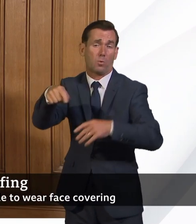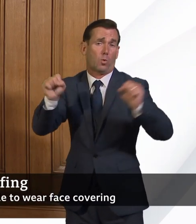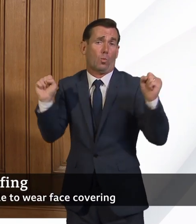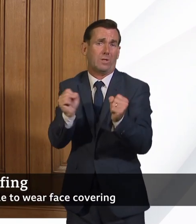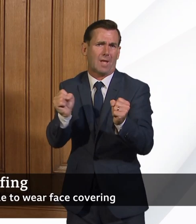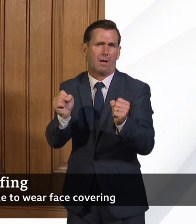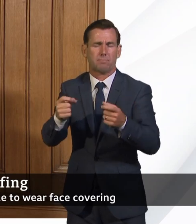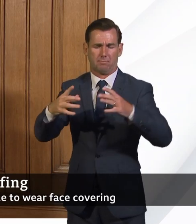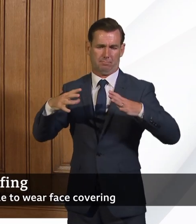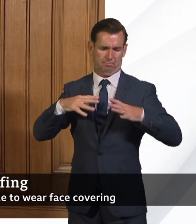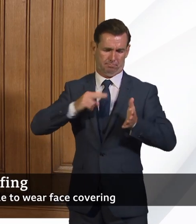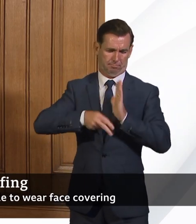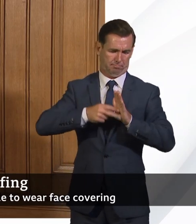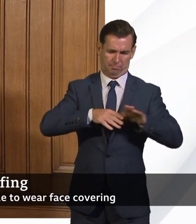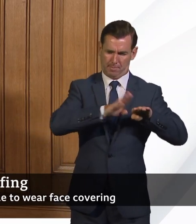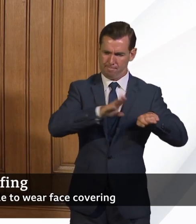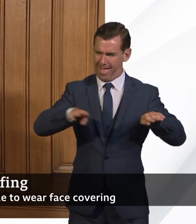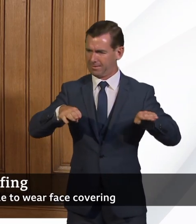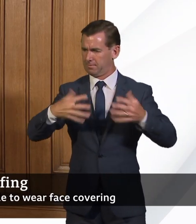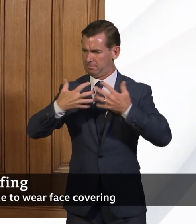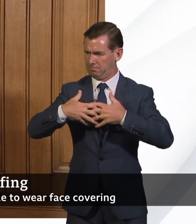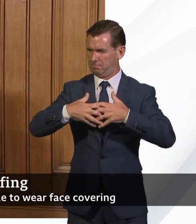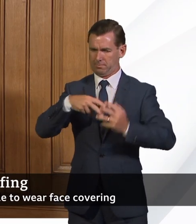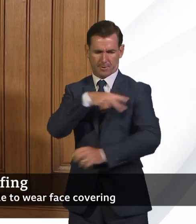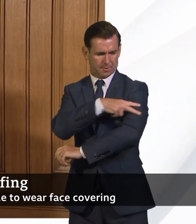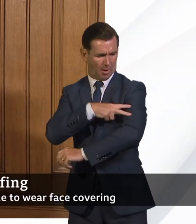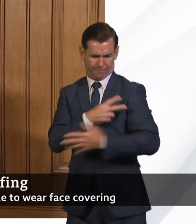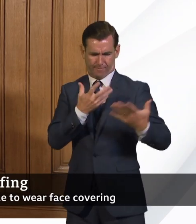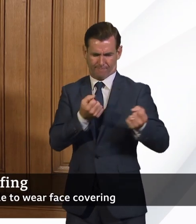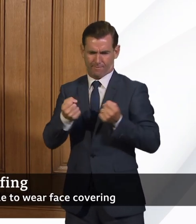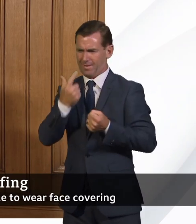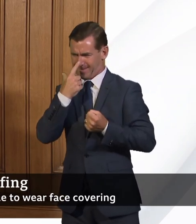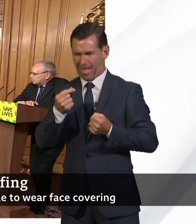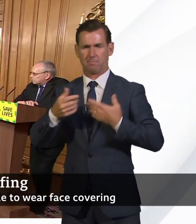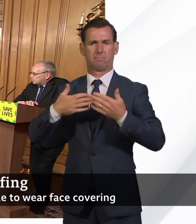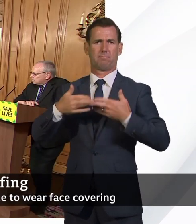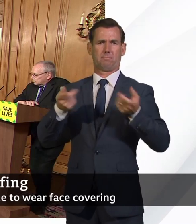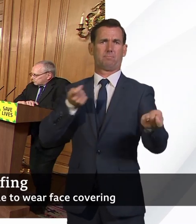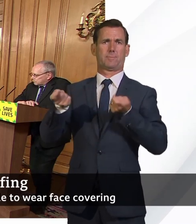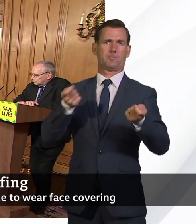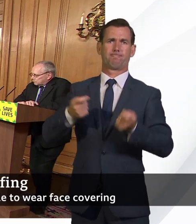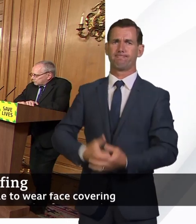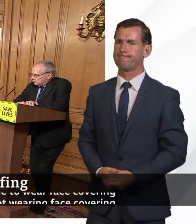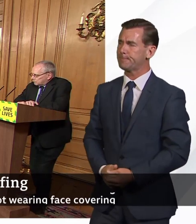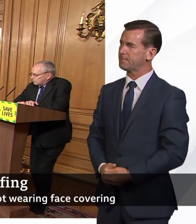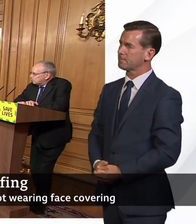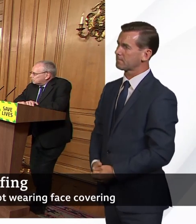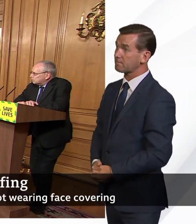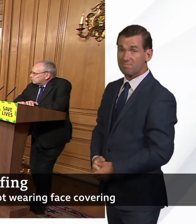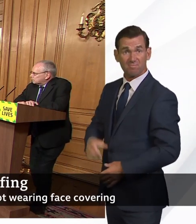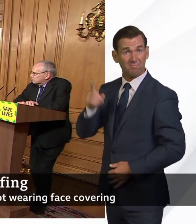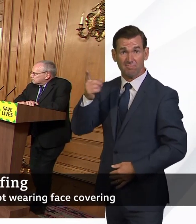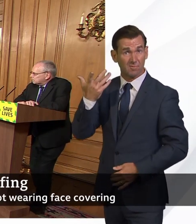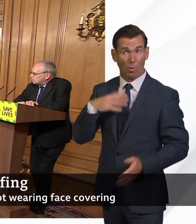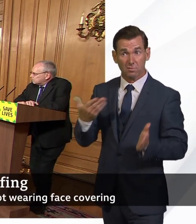capacity in order to deal with that, as well as the normal business of the NHS. Thanks, Stephen. Natasha, was there anything you